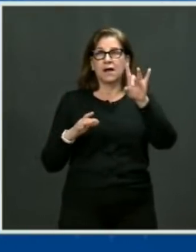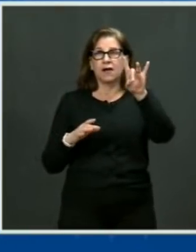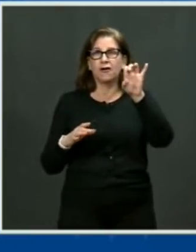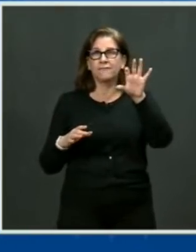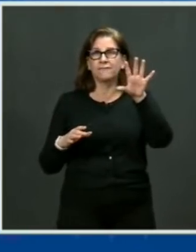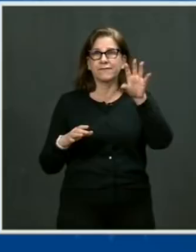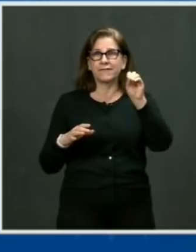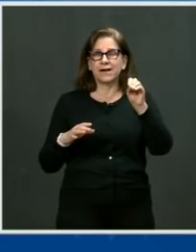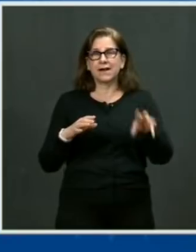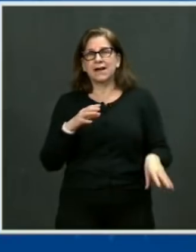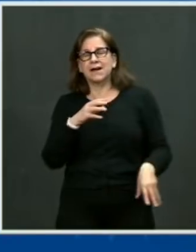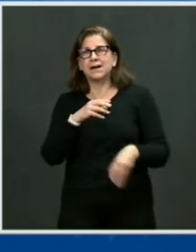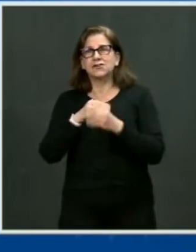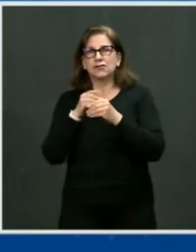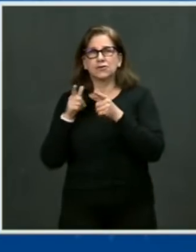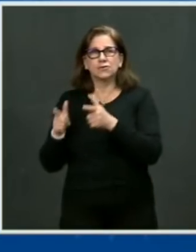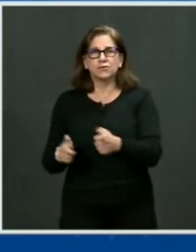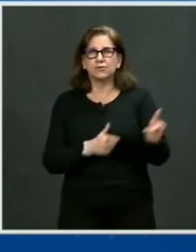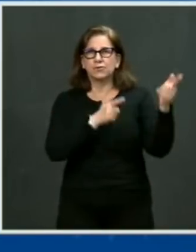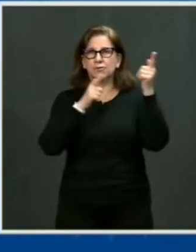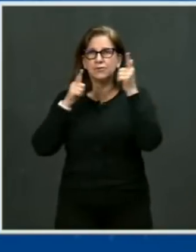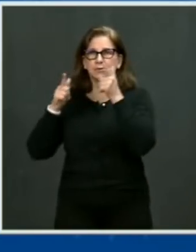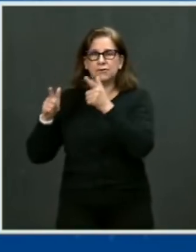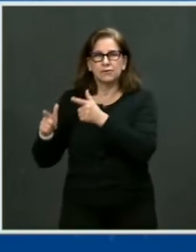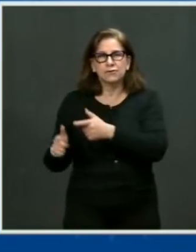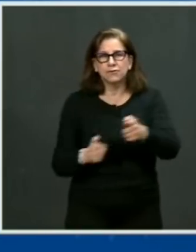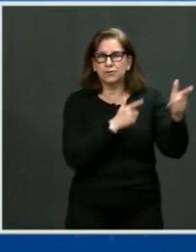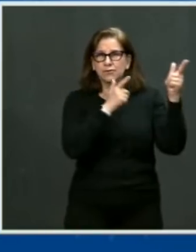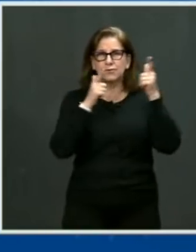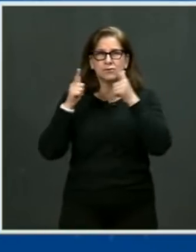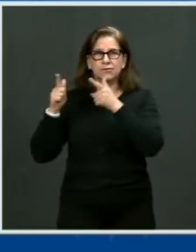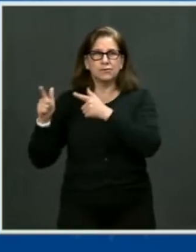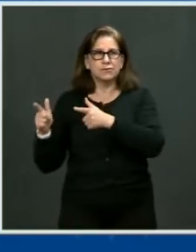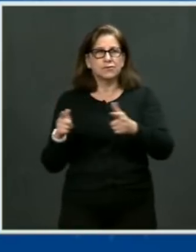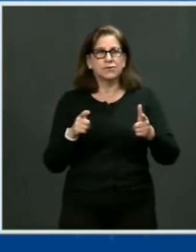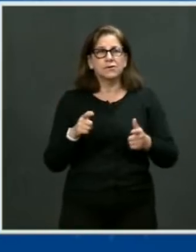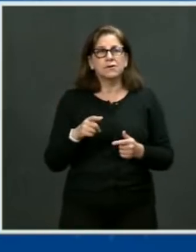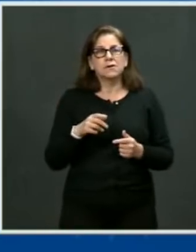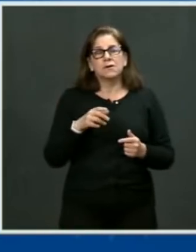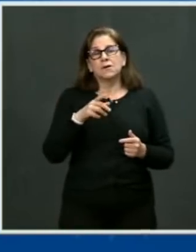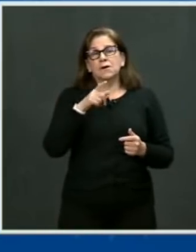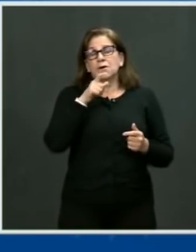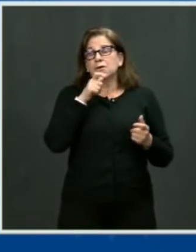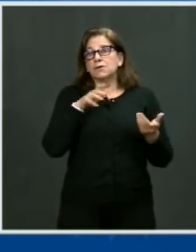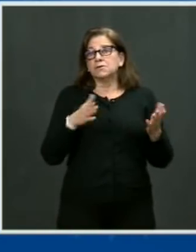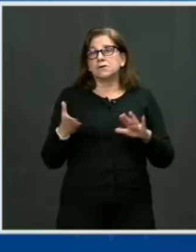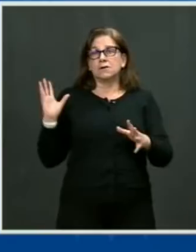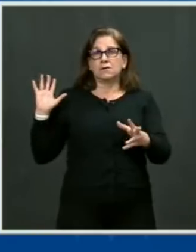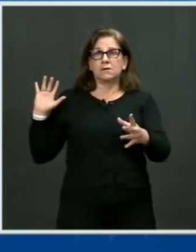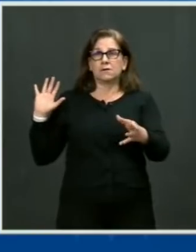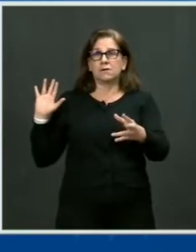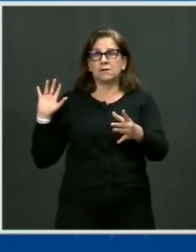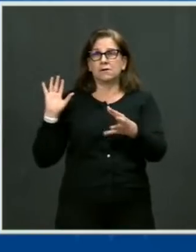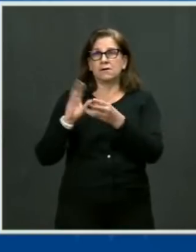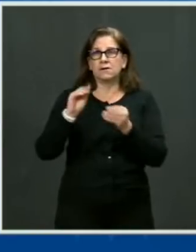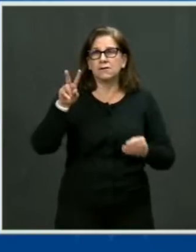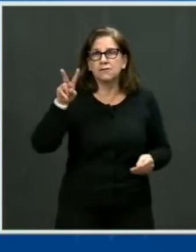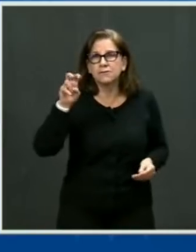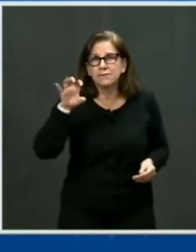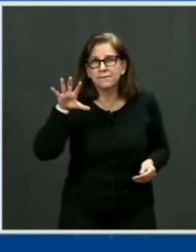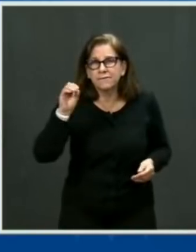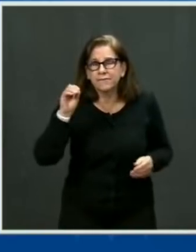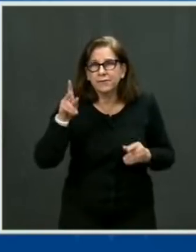850 that took the lives of more than 250 people and left 500,